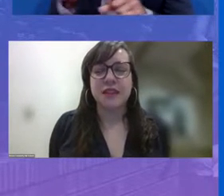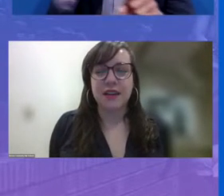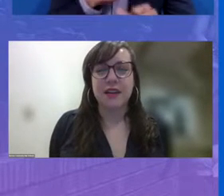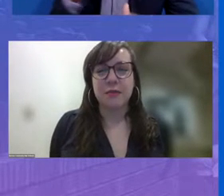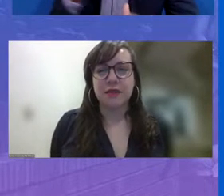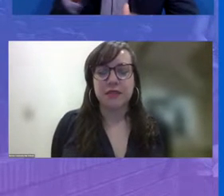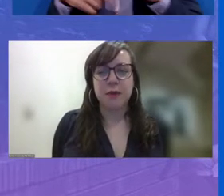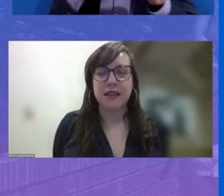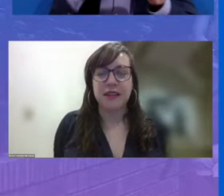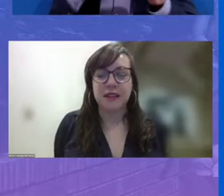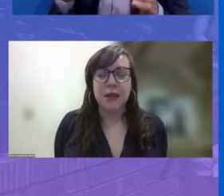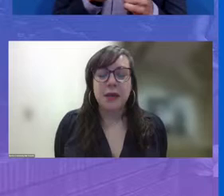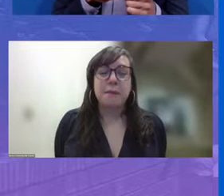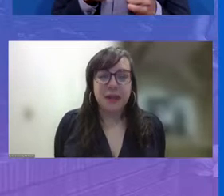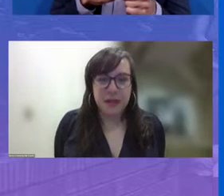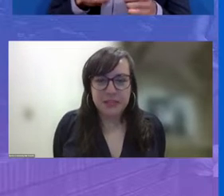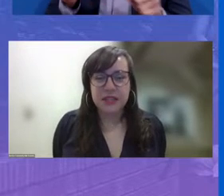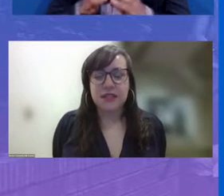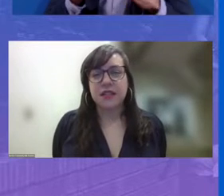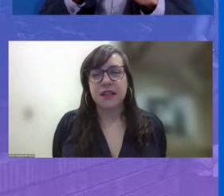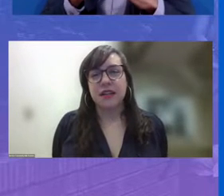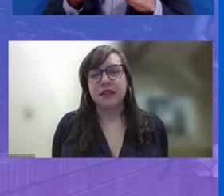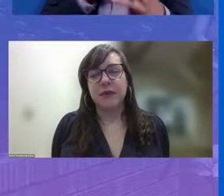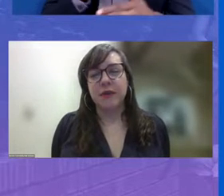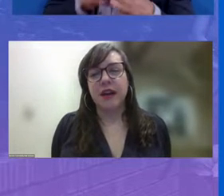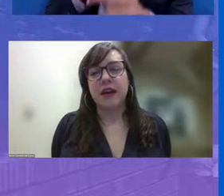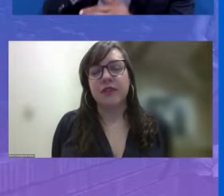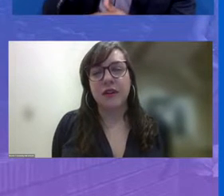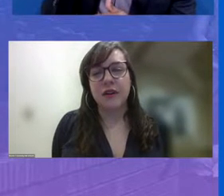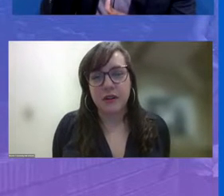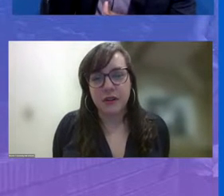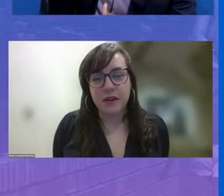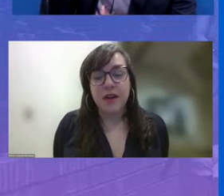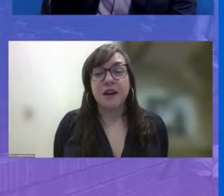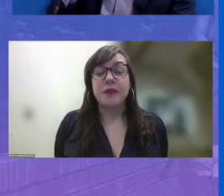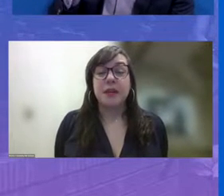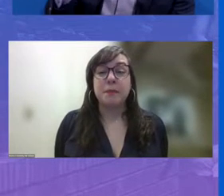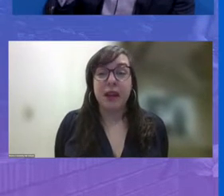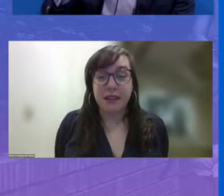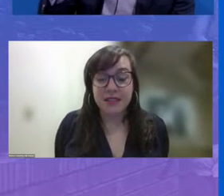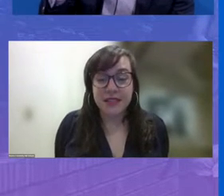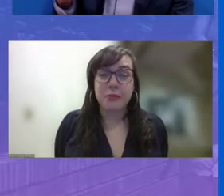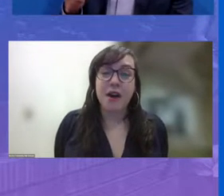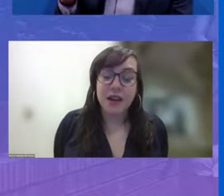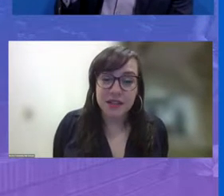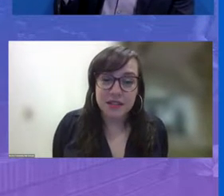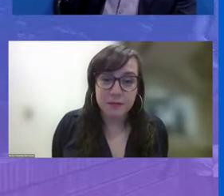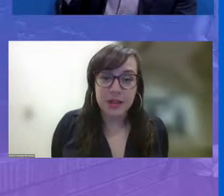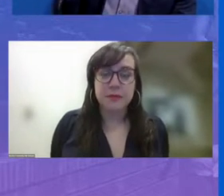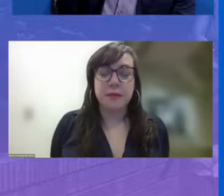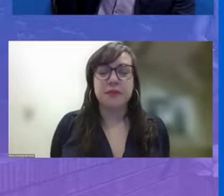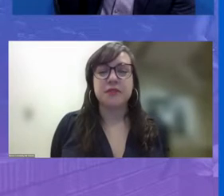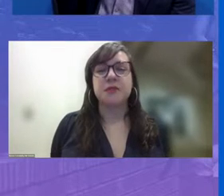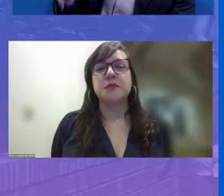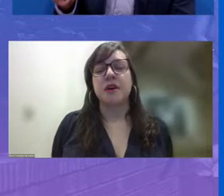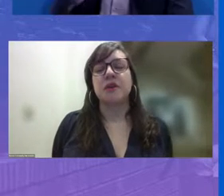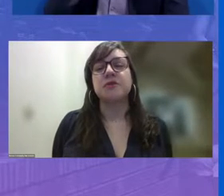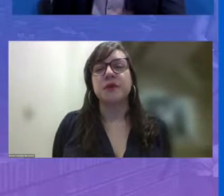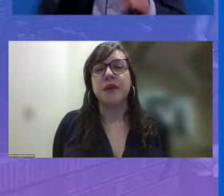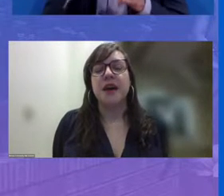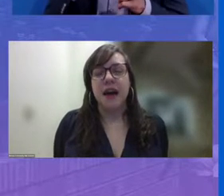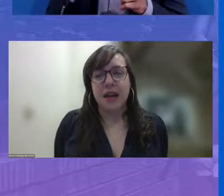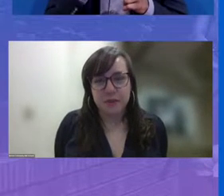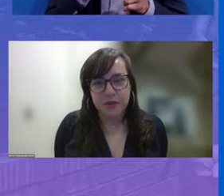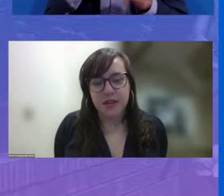so excited about this pilot. My name is Elish Naheli Tawora. I have the honor of being a parent and product of Boston Public Schools, but